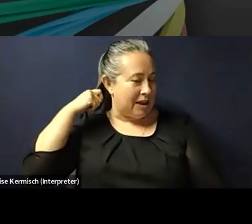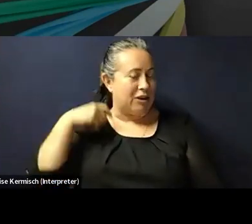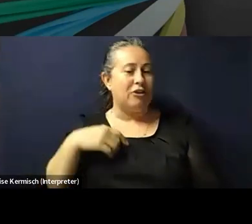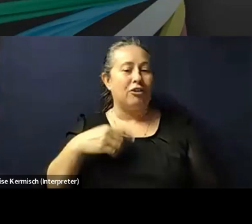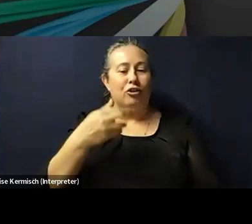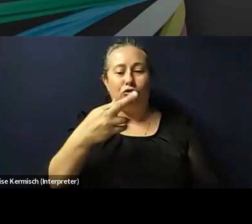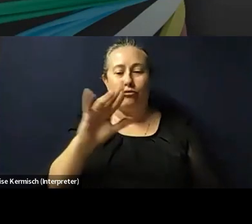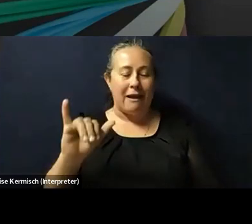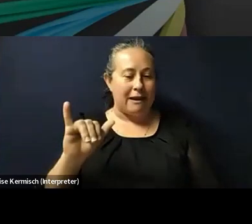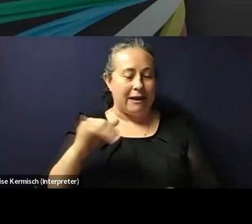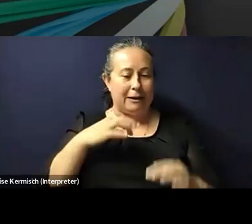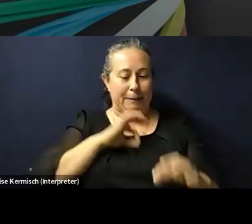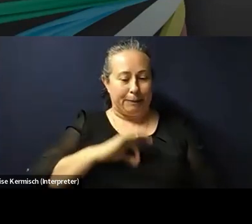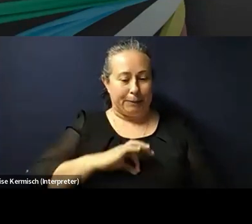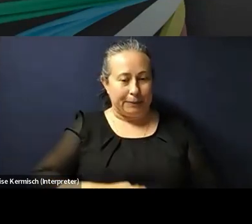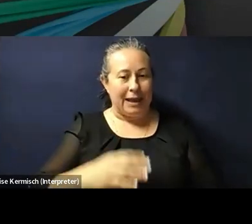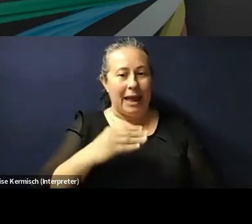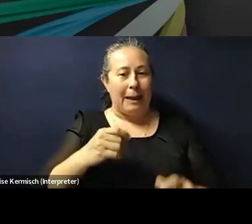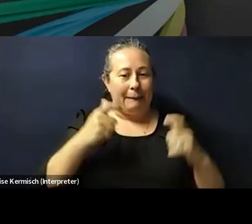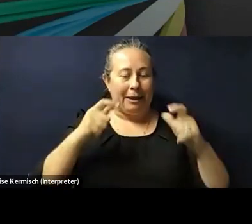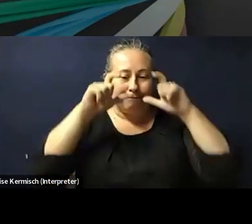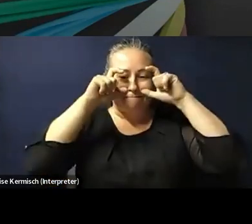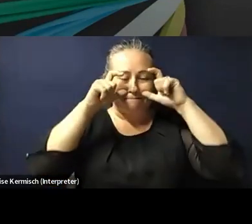grey button-down shirt, and big round glasses.